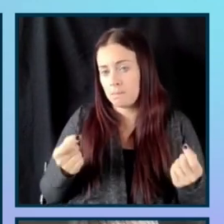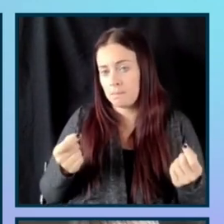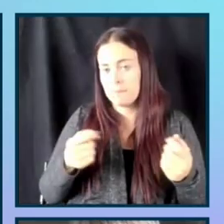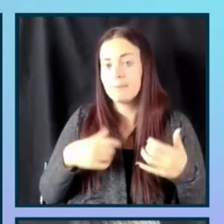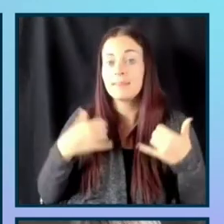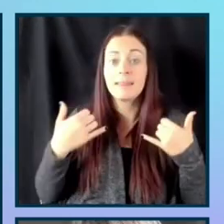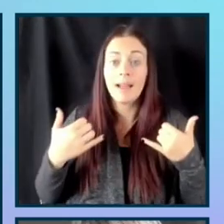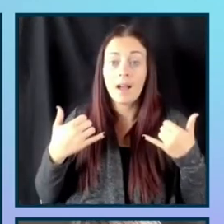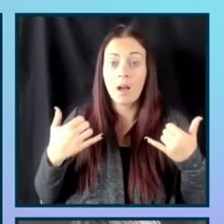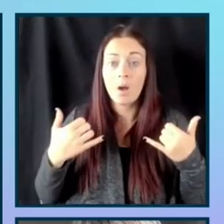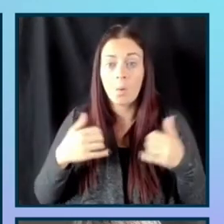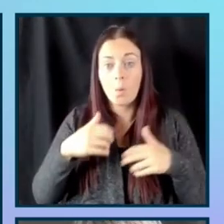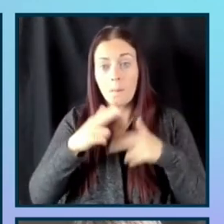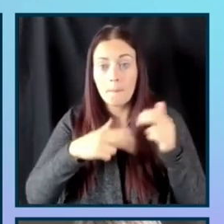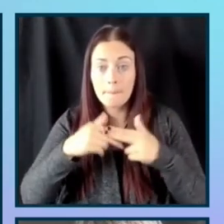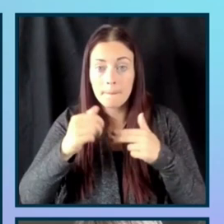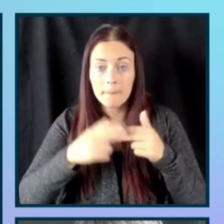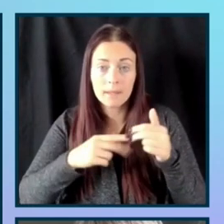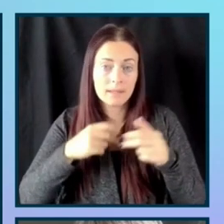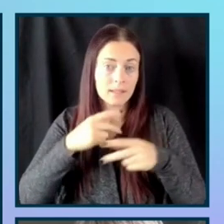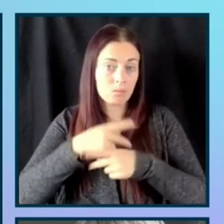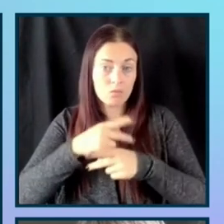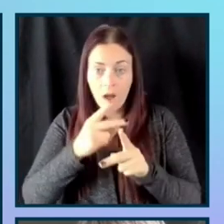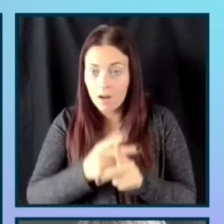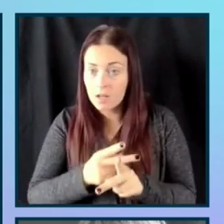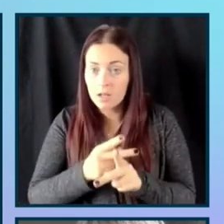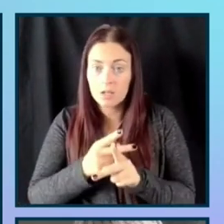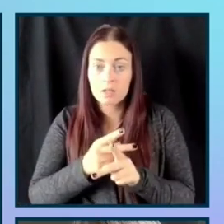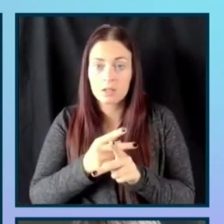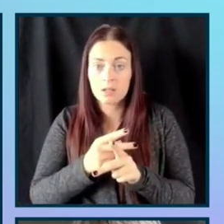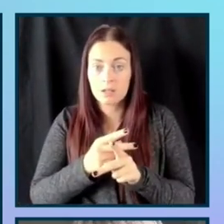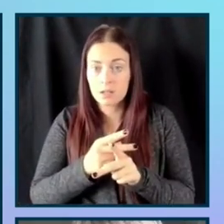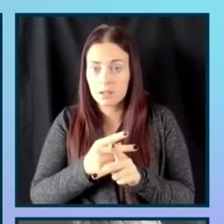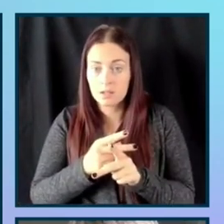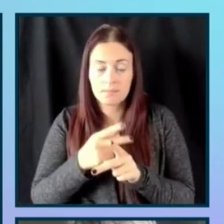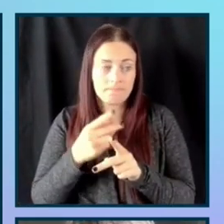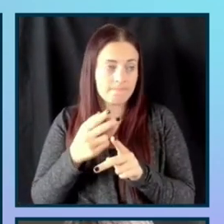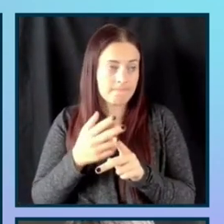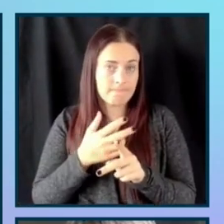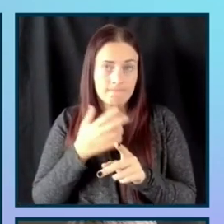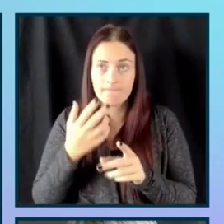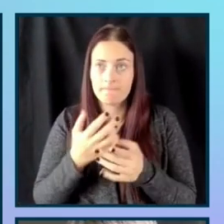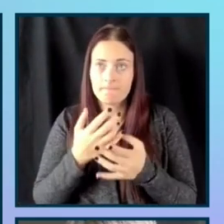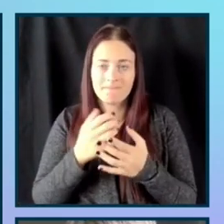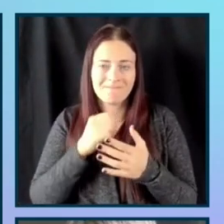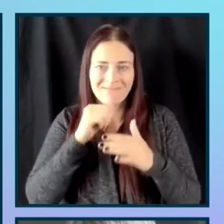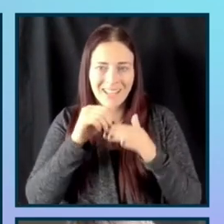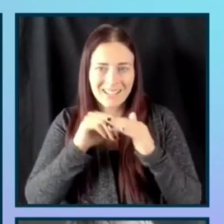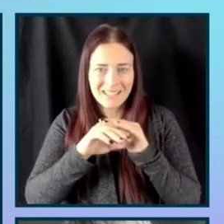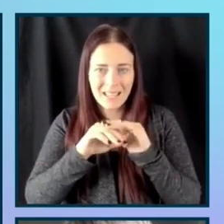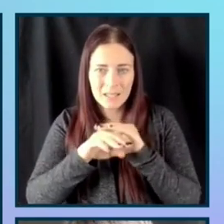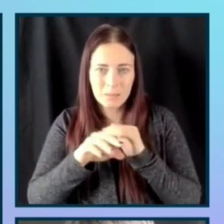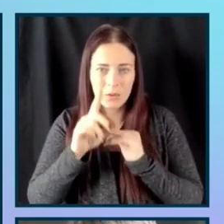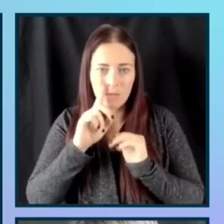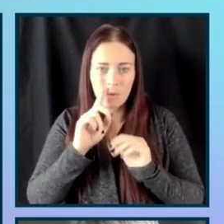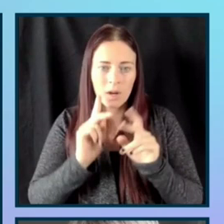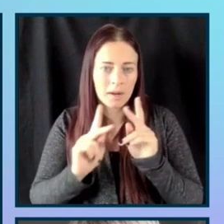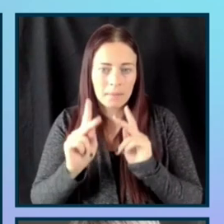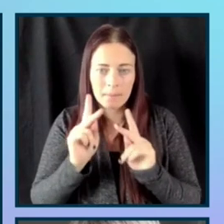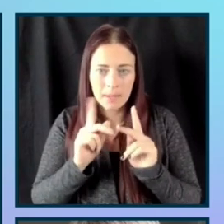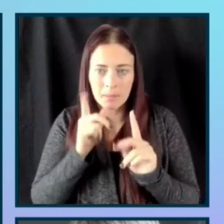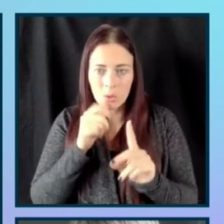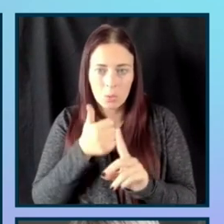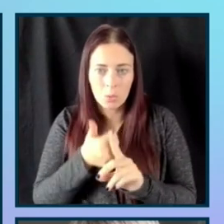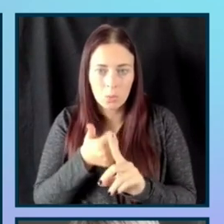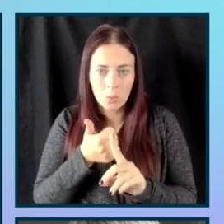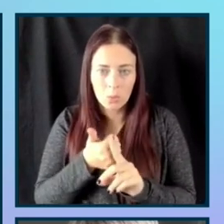we're, we're, we're building products, um, that are inaccessible for, for folks who are, um,